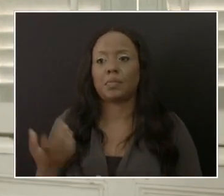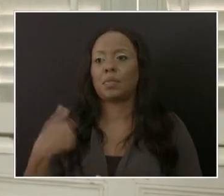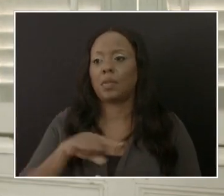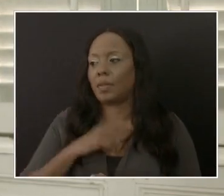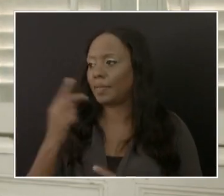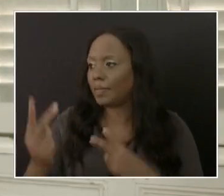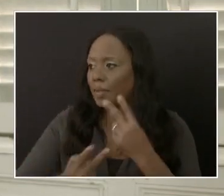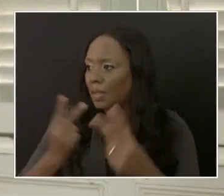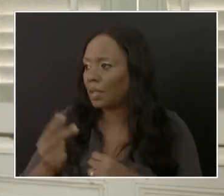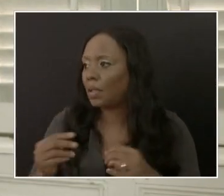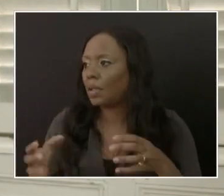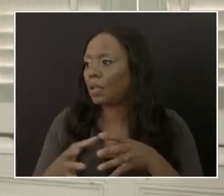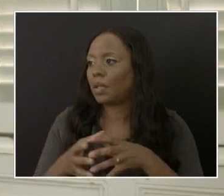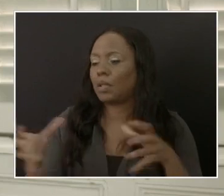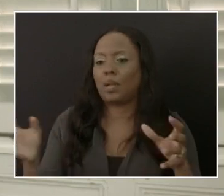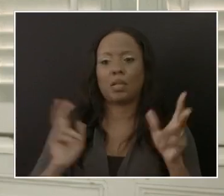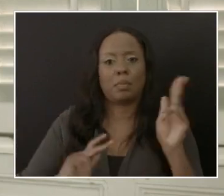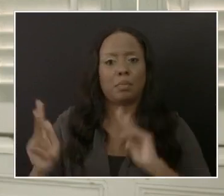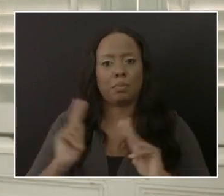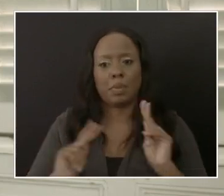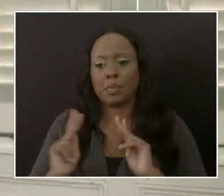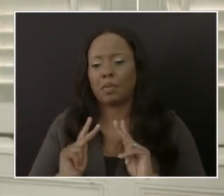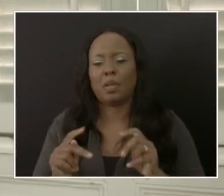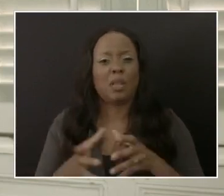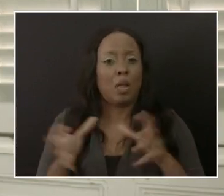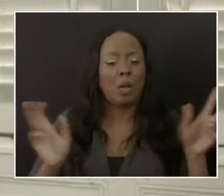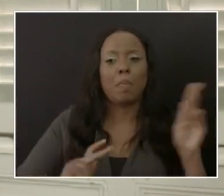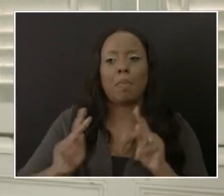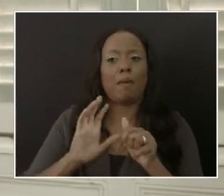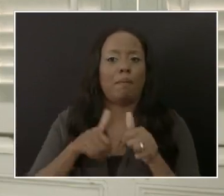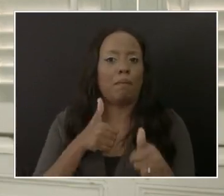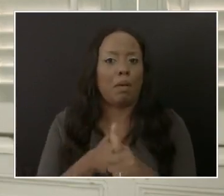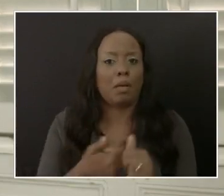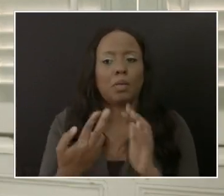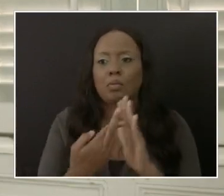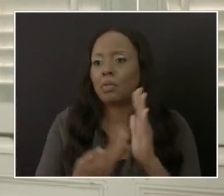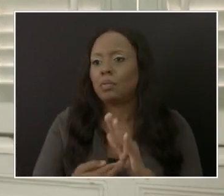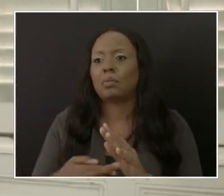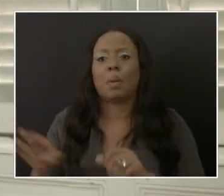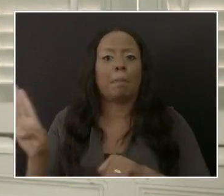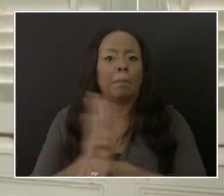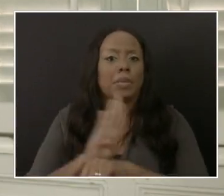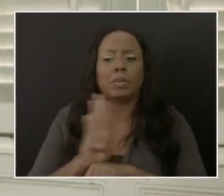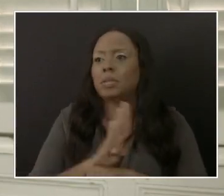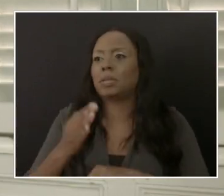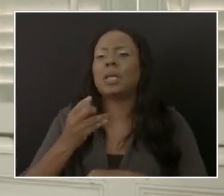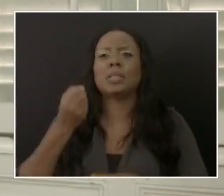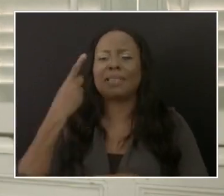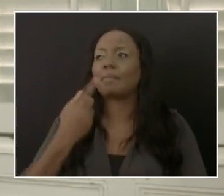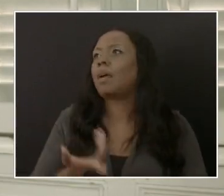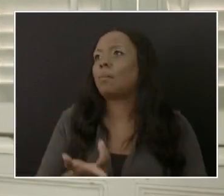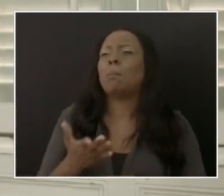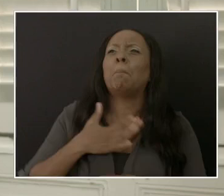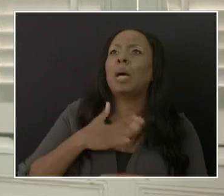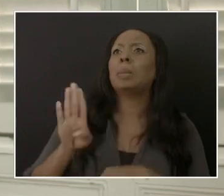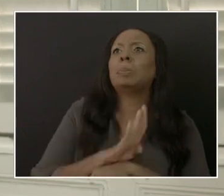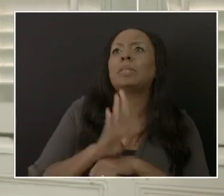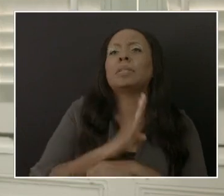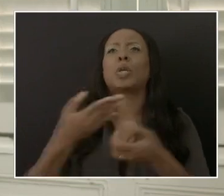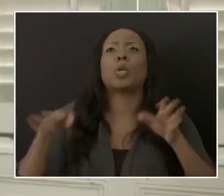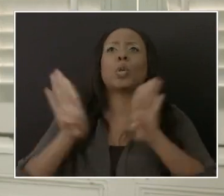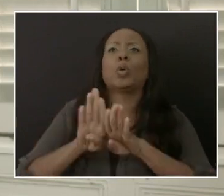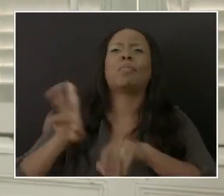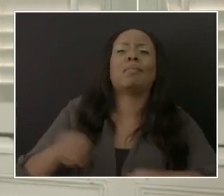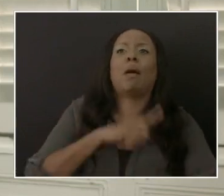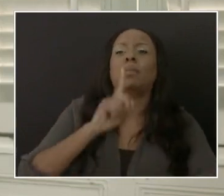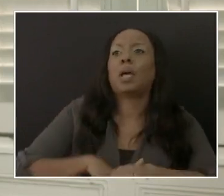a lot of these places are very compliant and they understand they have been closed for a while this is now an opportunity to reopen and for